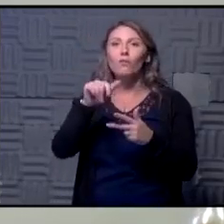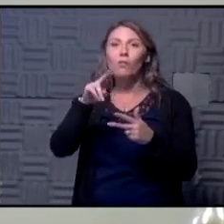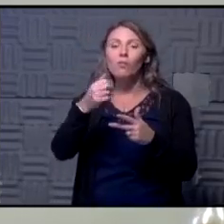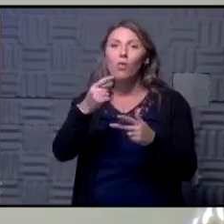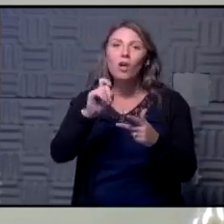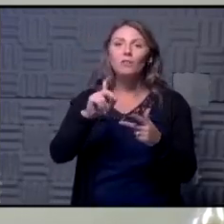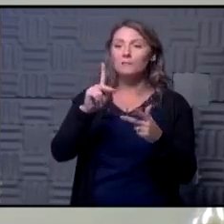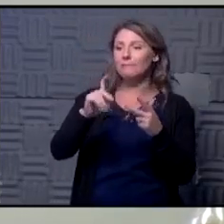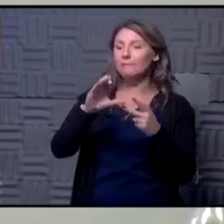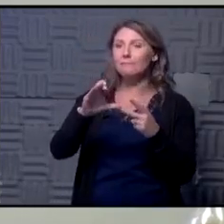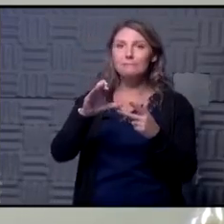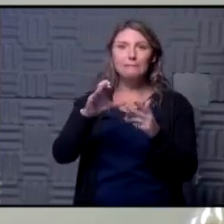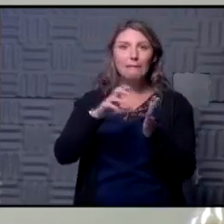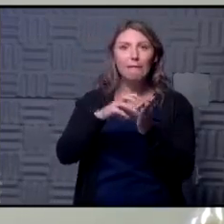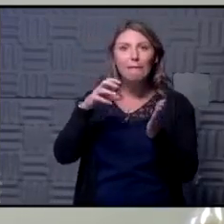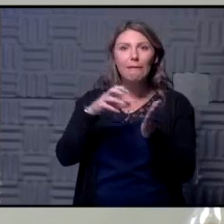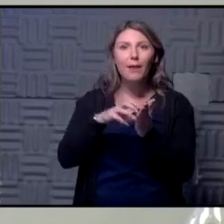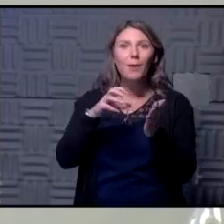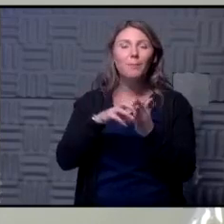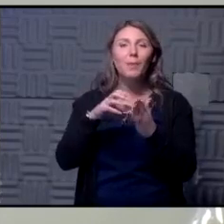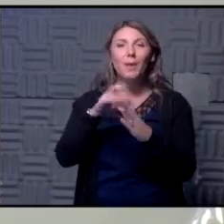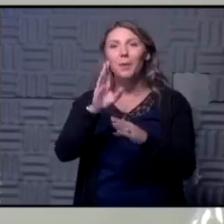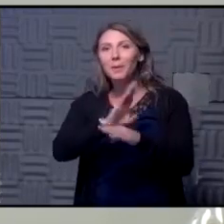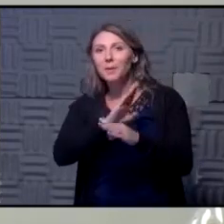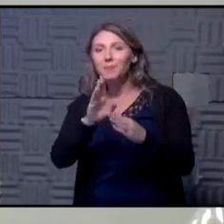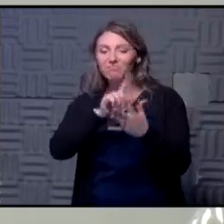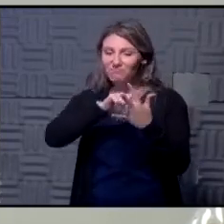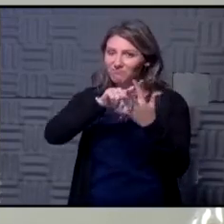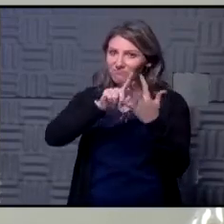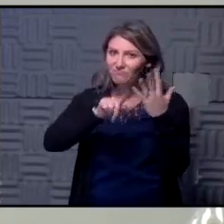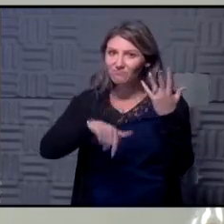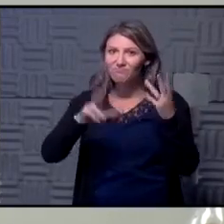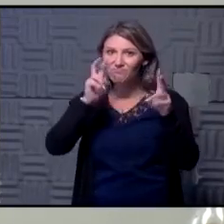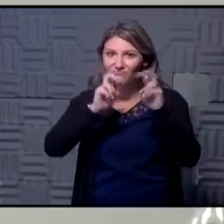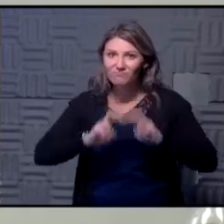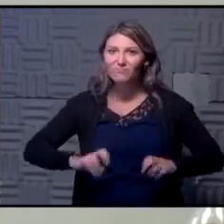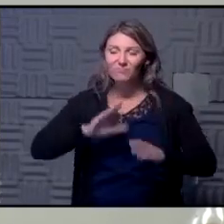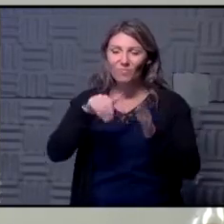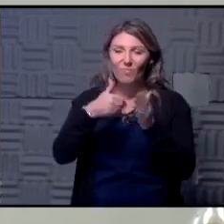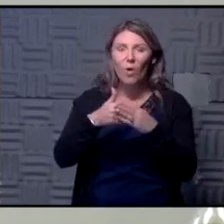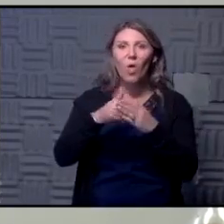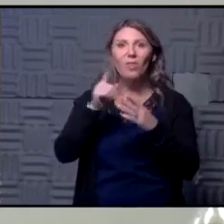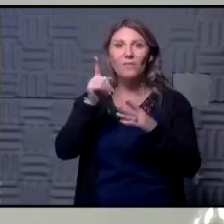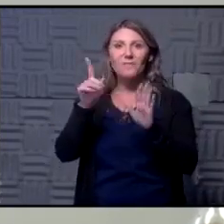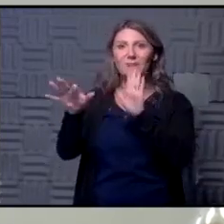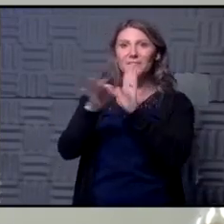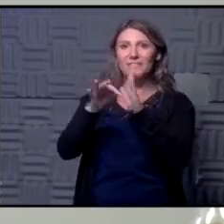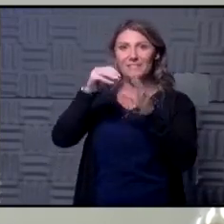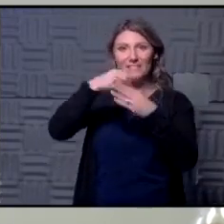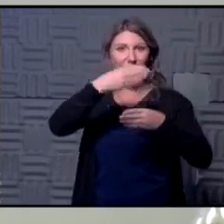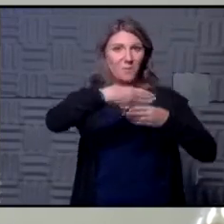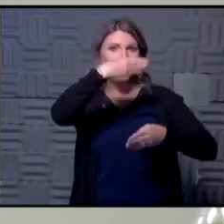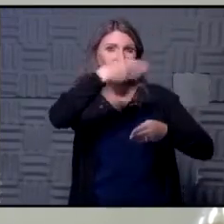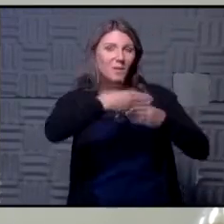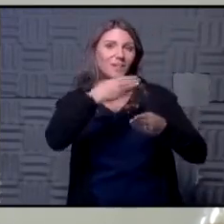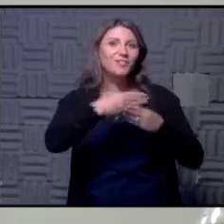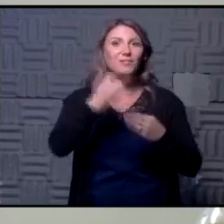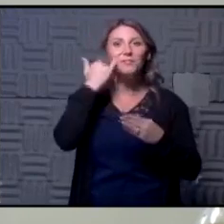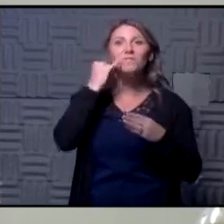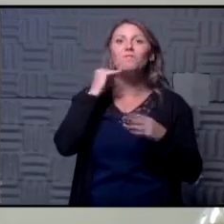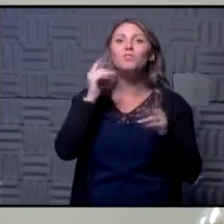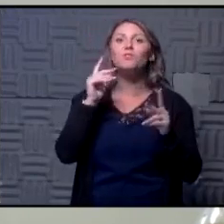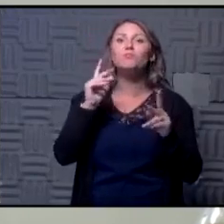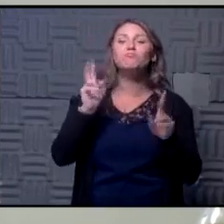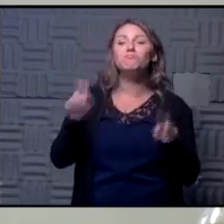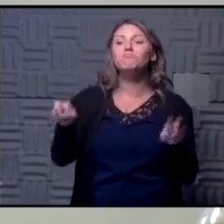and and take the pledge look for the decal uh in in their windows if if if you're patronizing those businesses